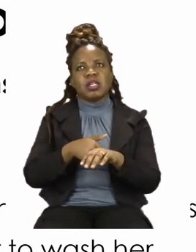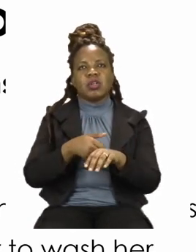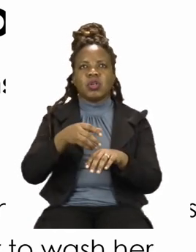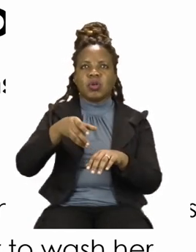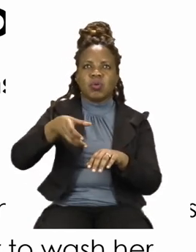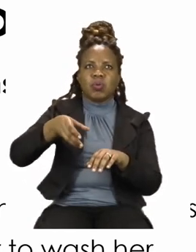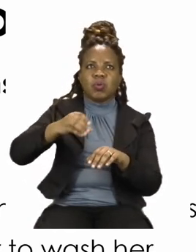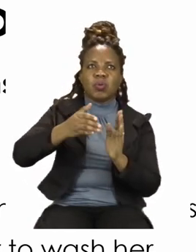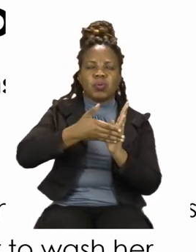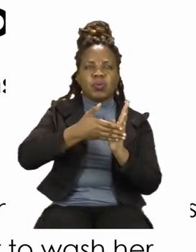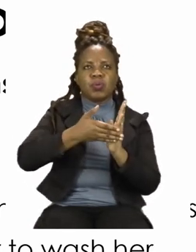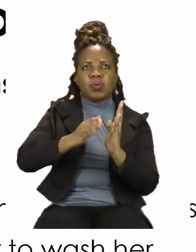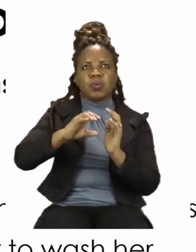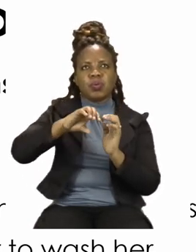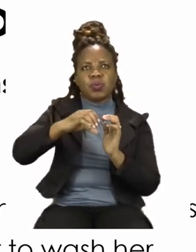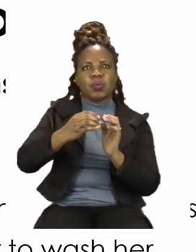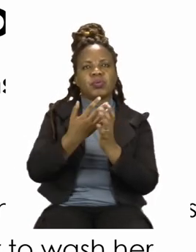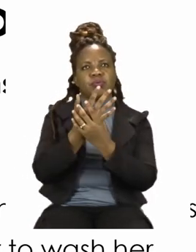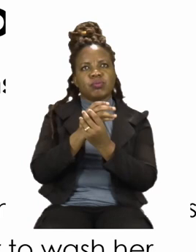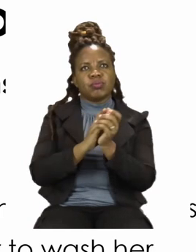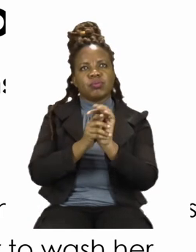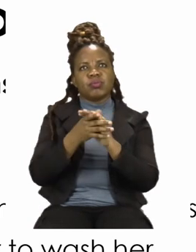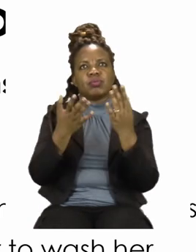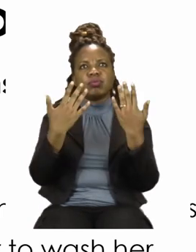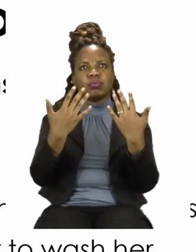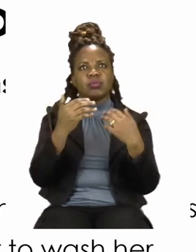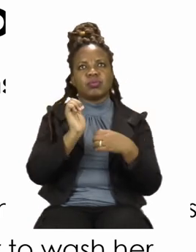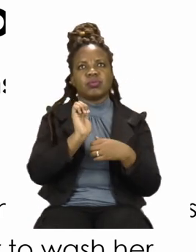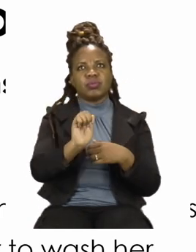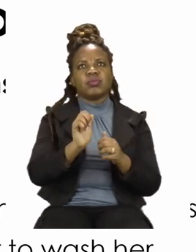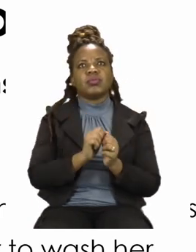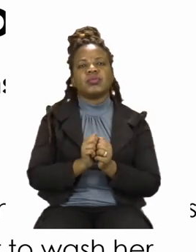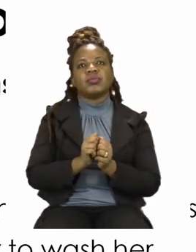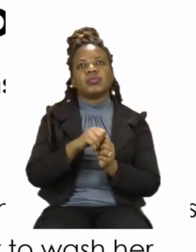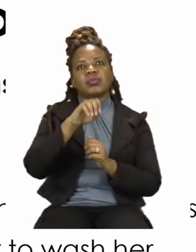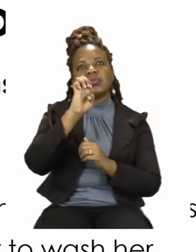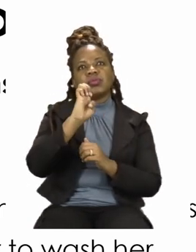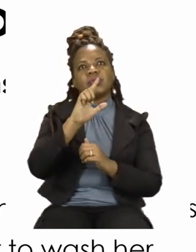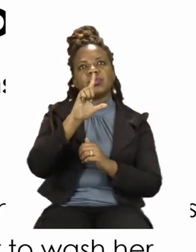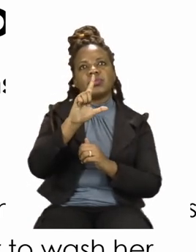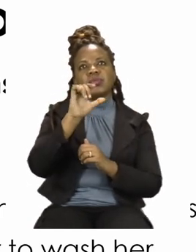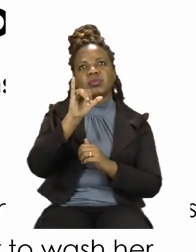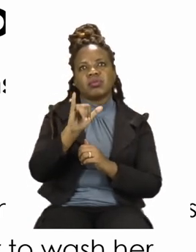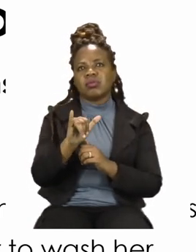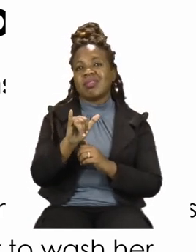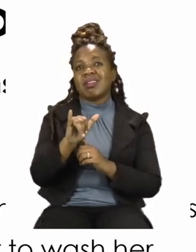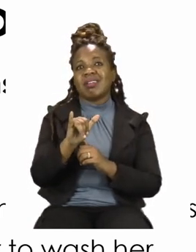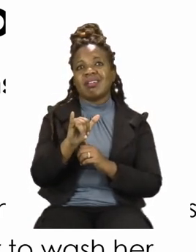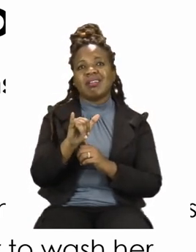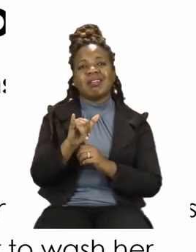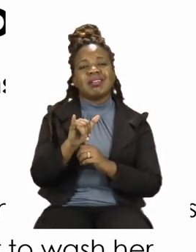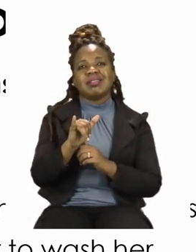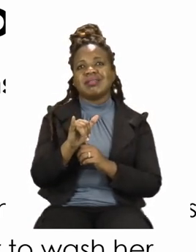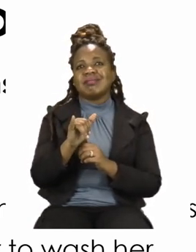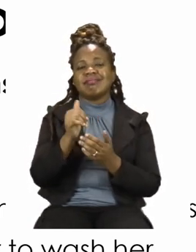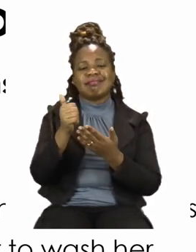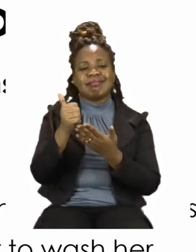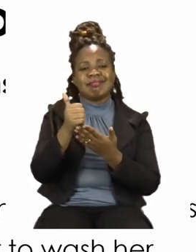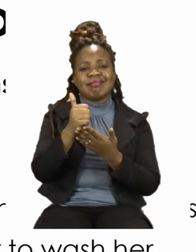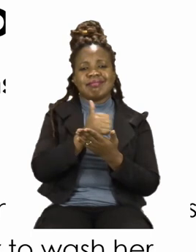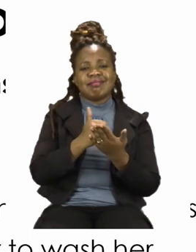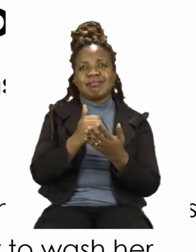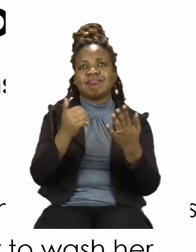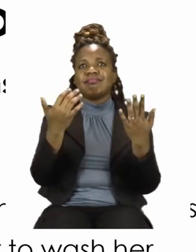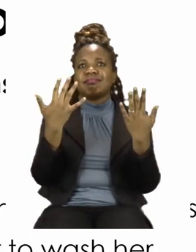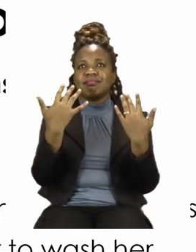hands. Ellie has very clean hands. She does not have